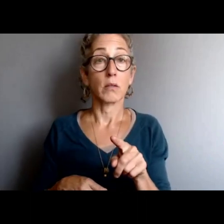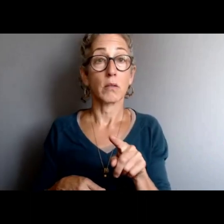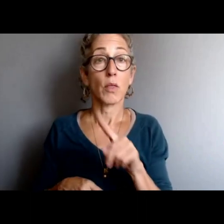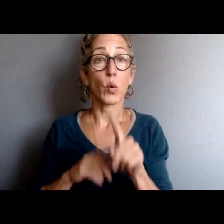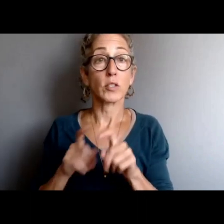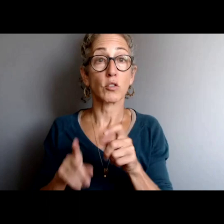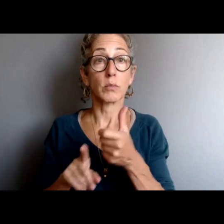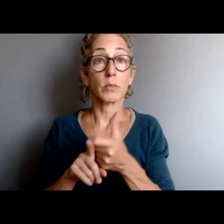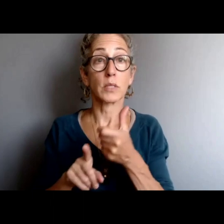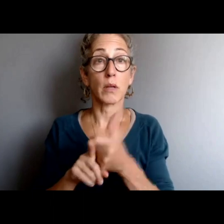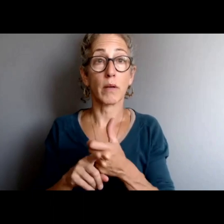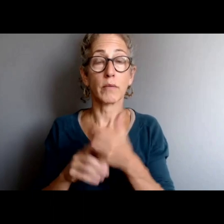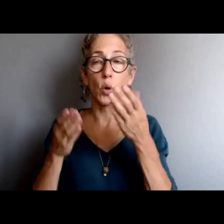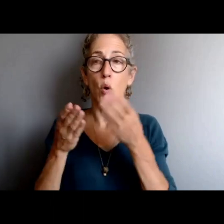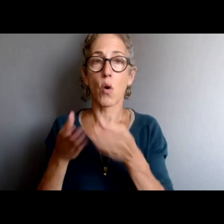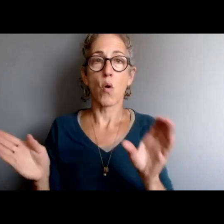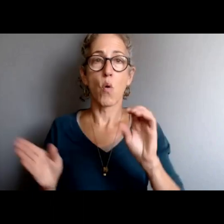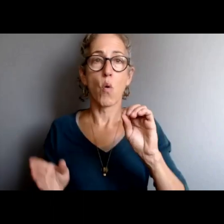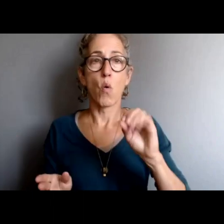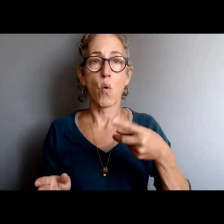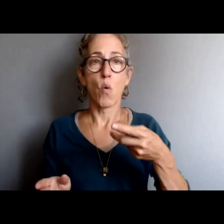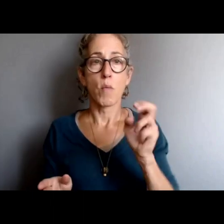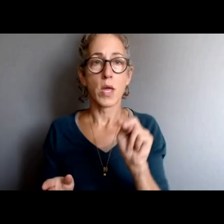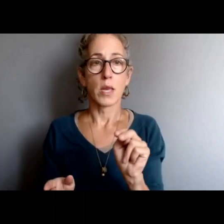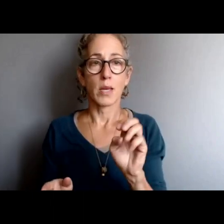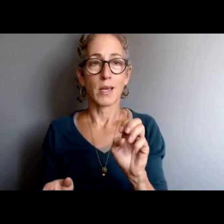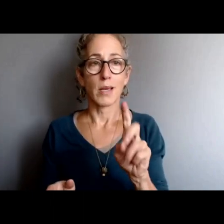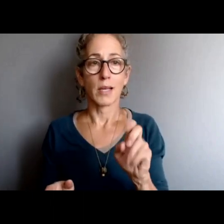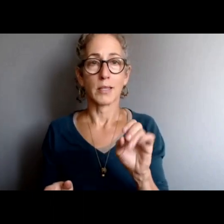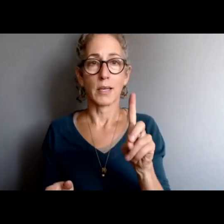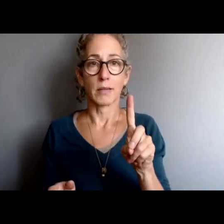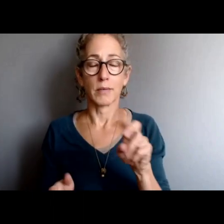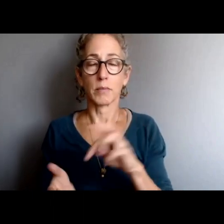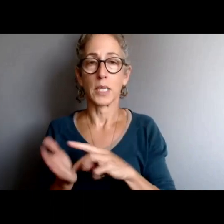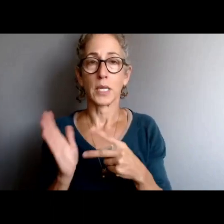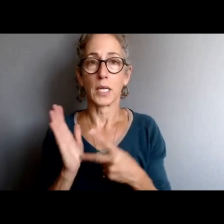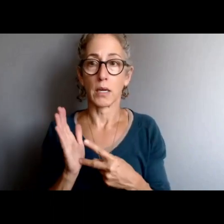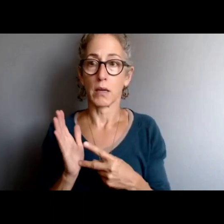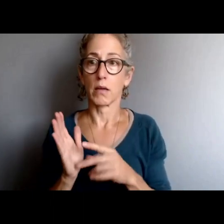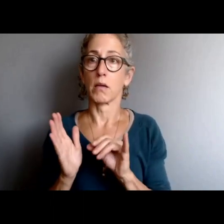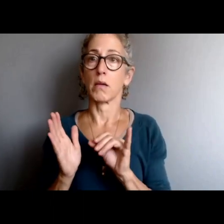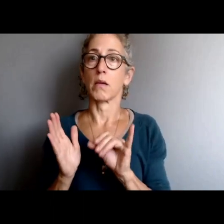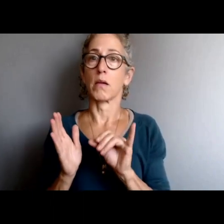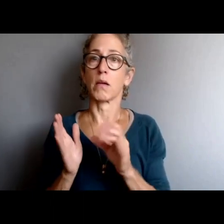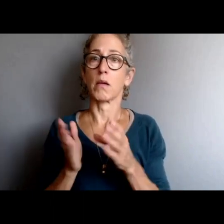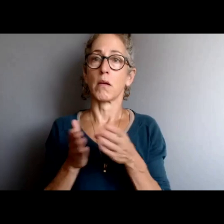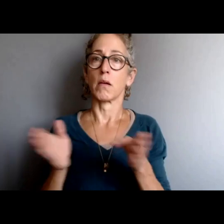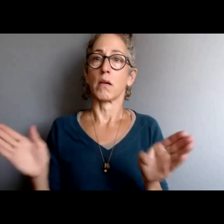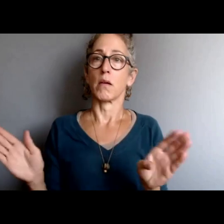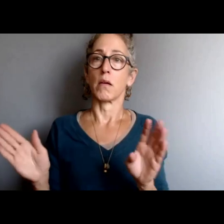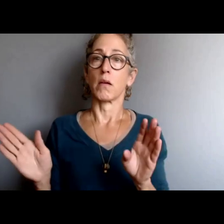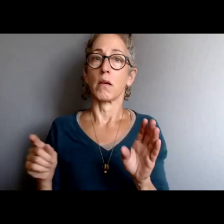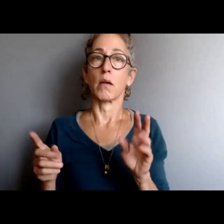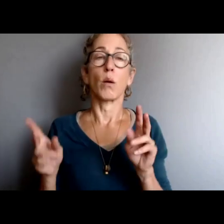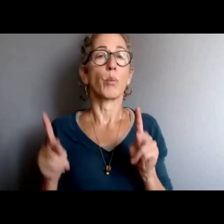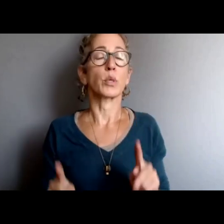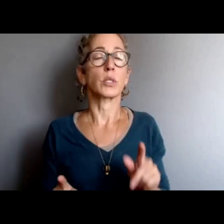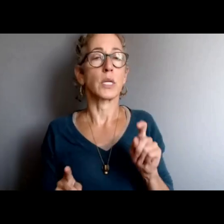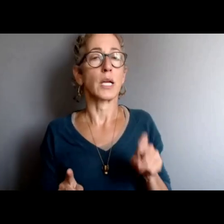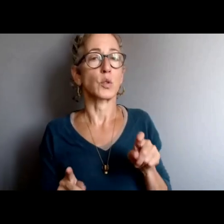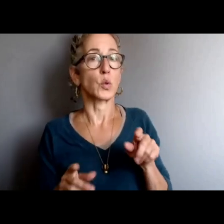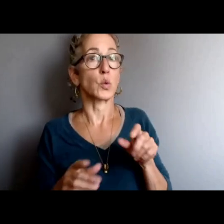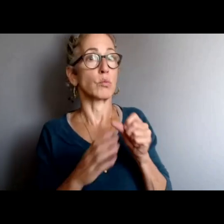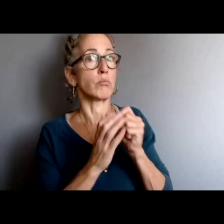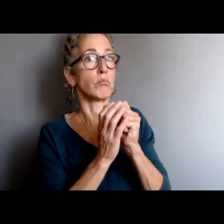solicit the most amount of information that the complainant can provide. And I would note that our investigators